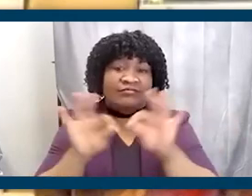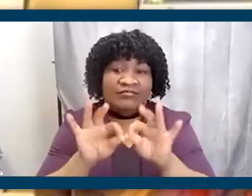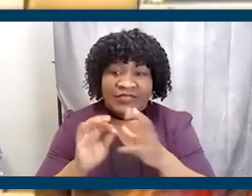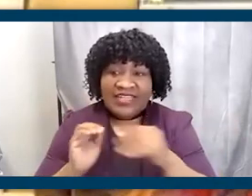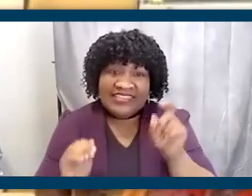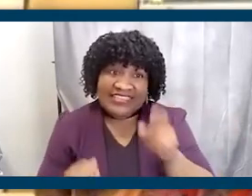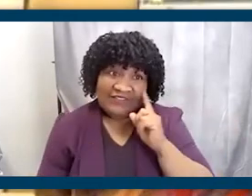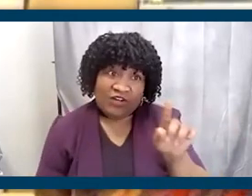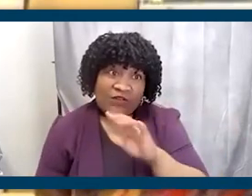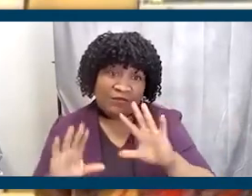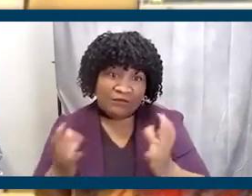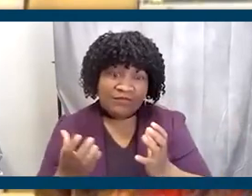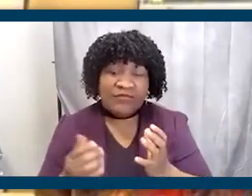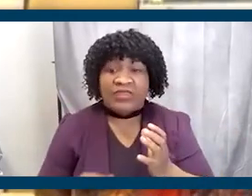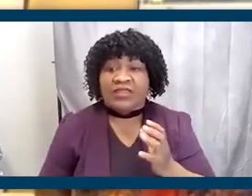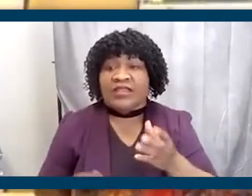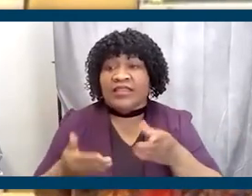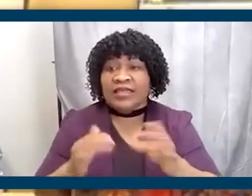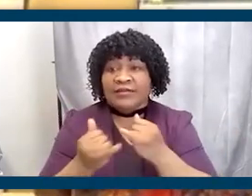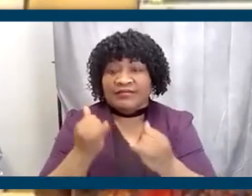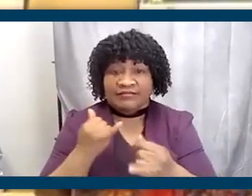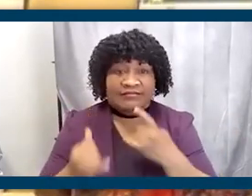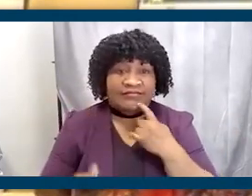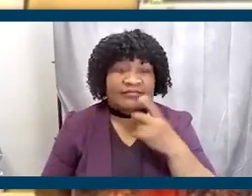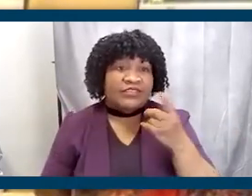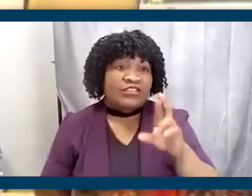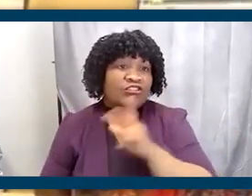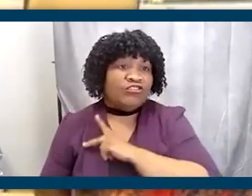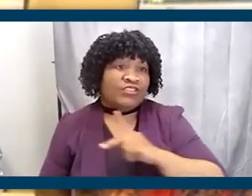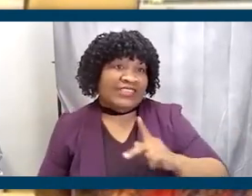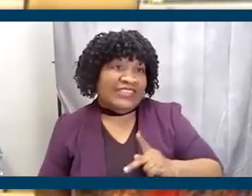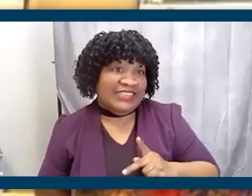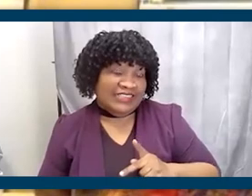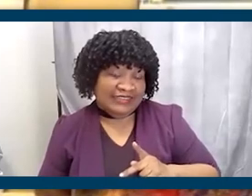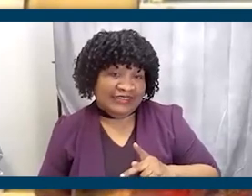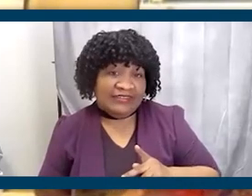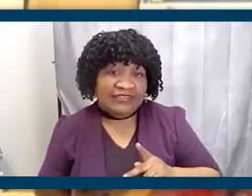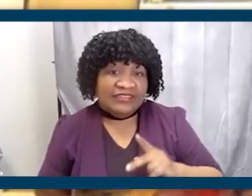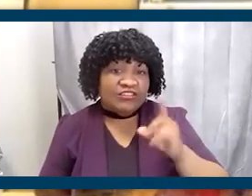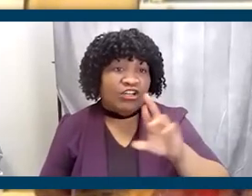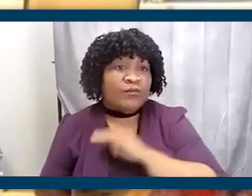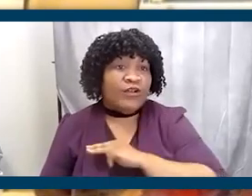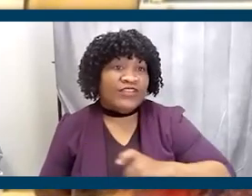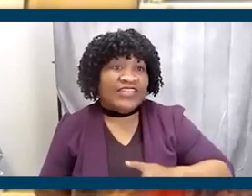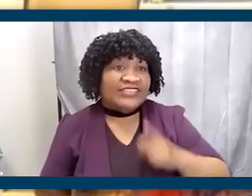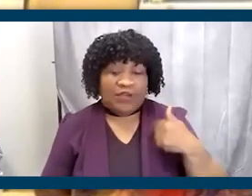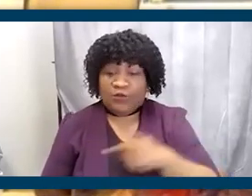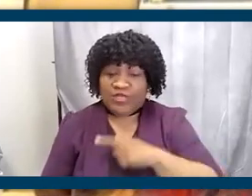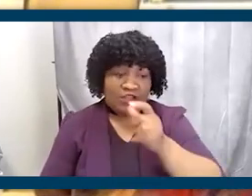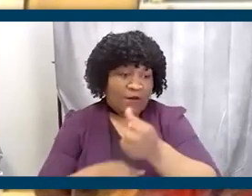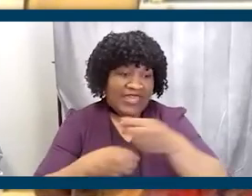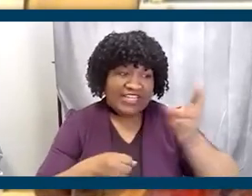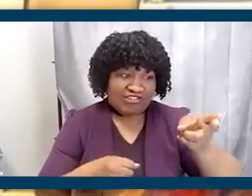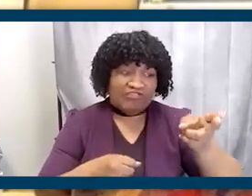needful of one. Let me just say that, you know, King often said that we don't, uh, we don't make history, but history makes us.